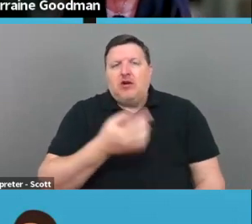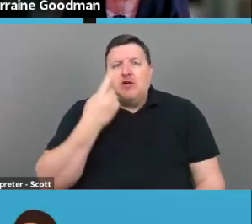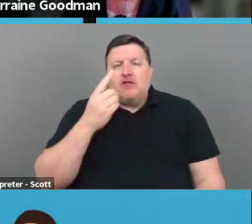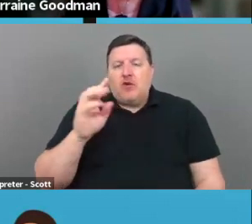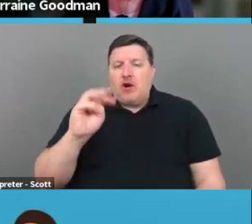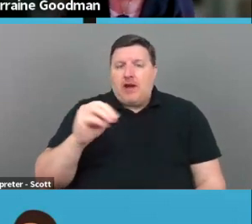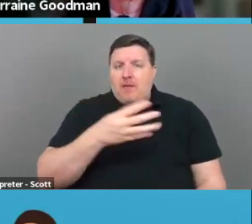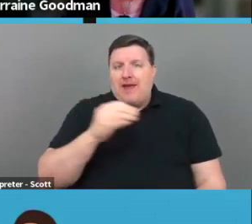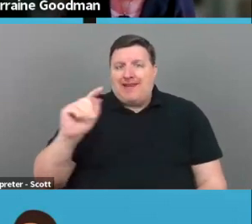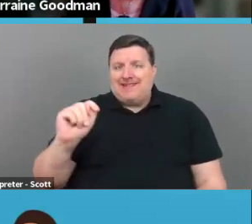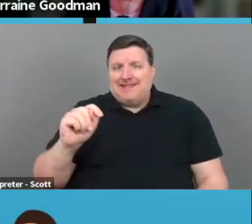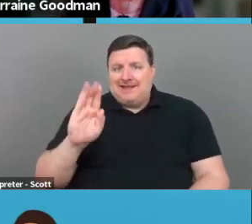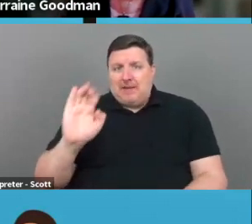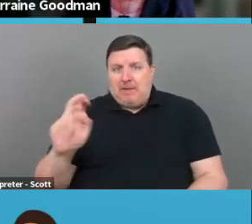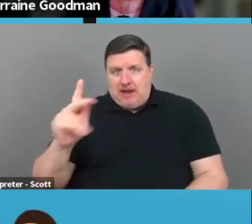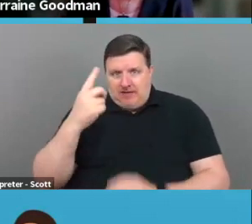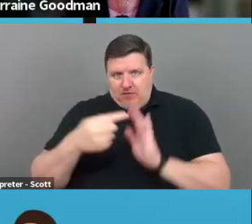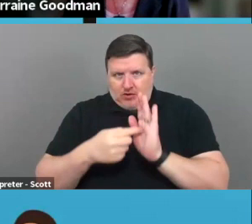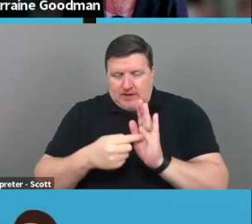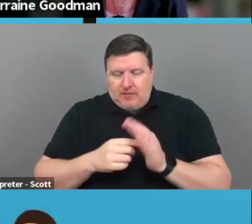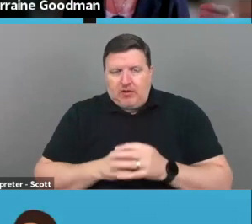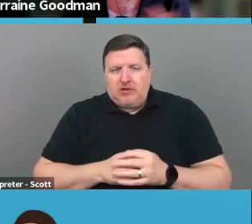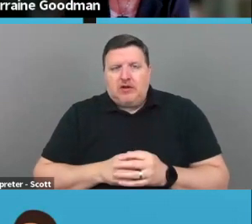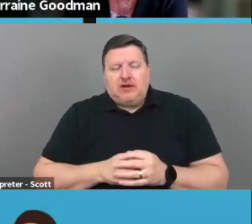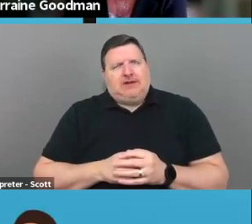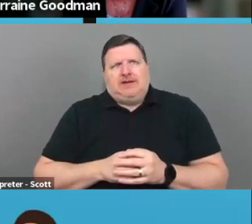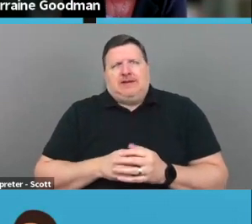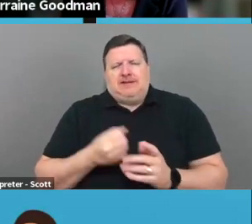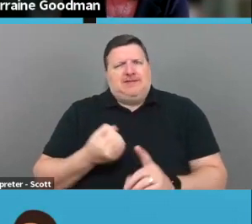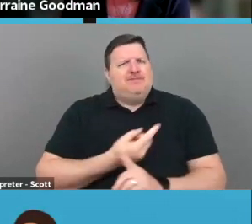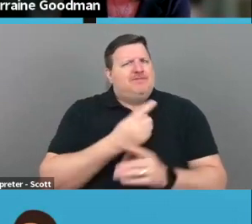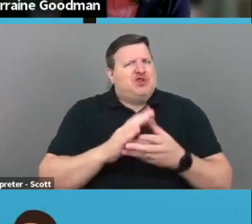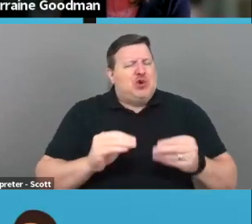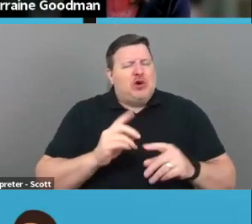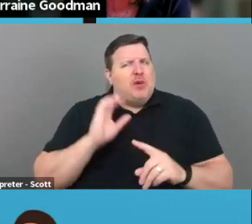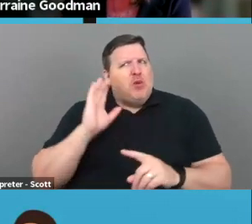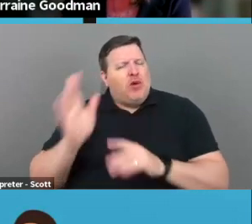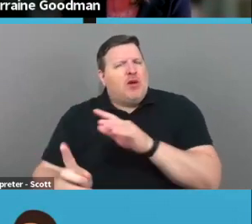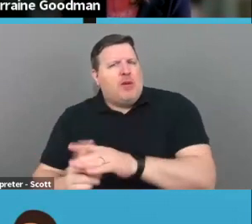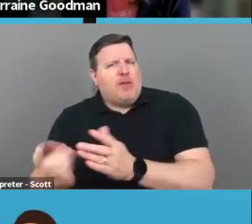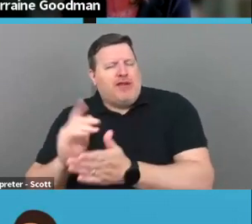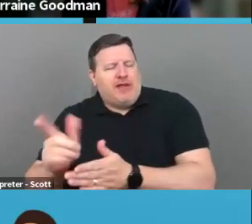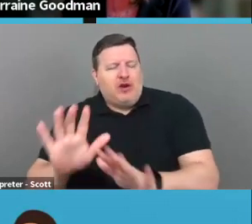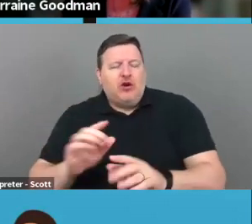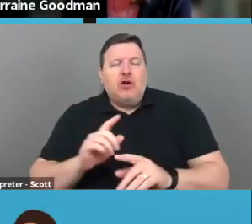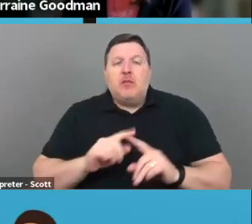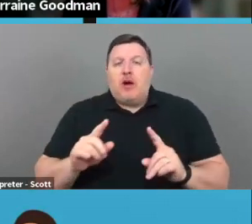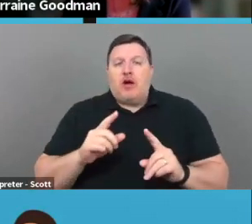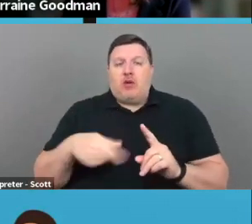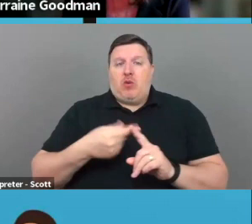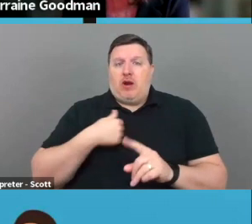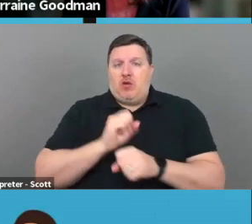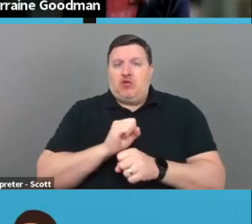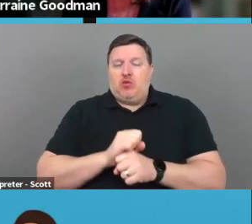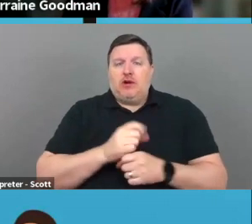Bank, for example, this is a crazy story. It'll come up later. But when was working at Big